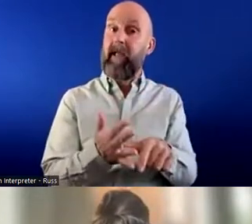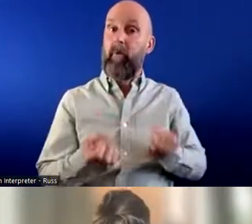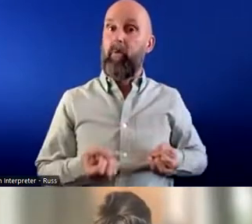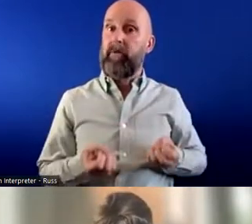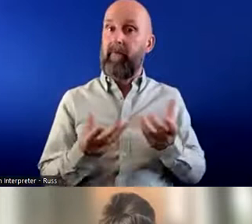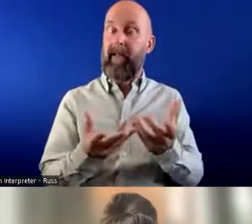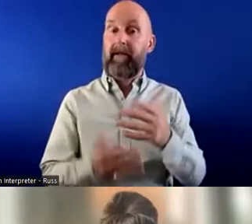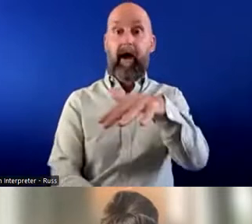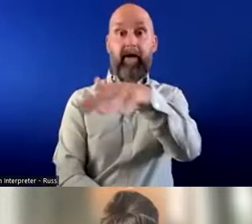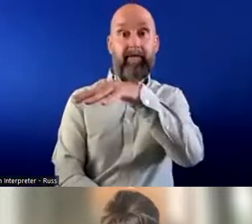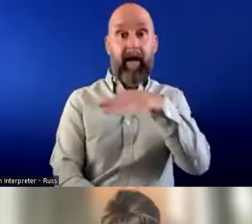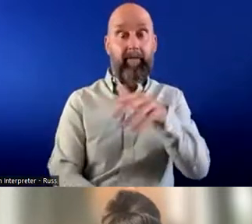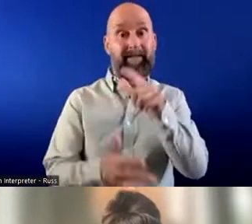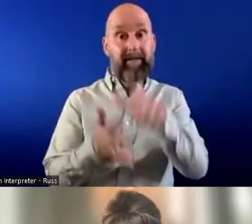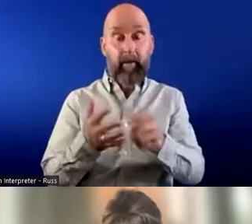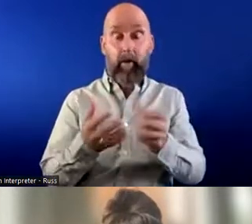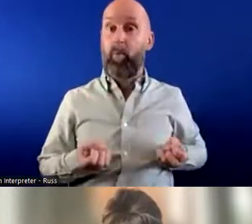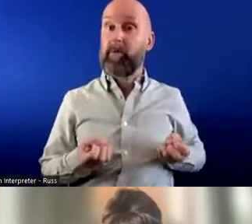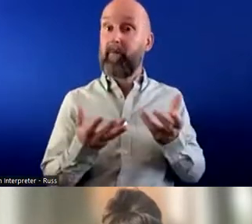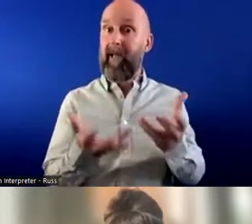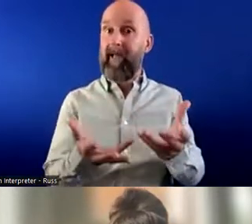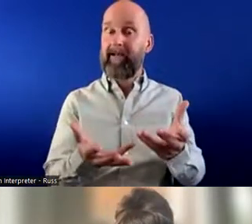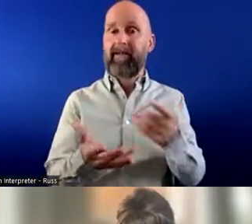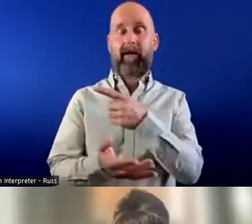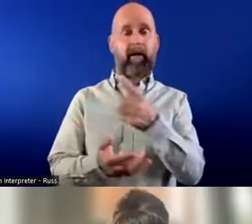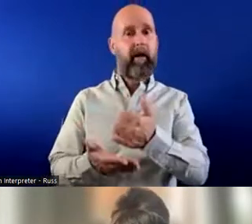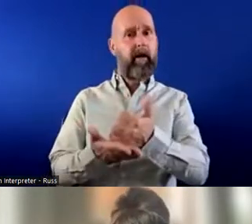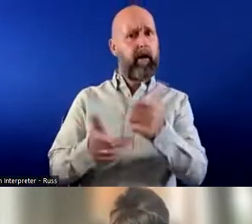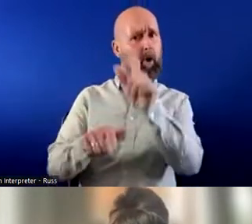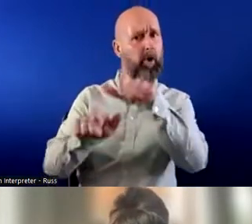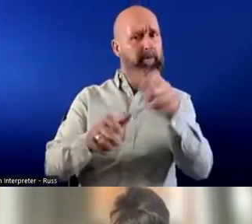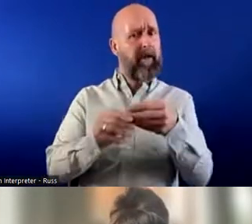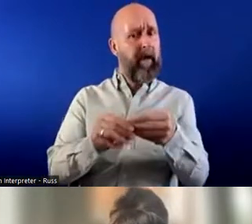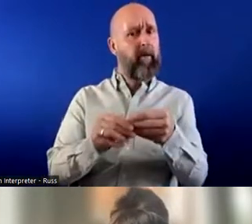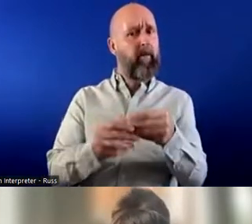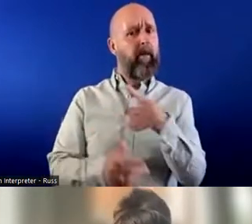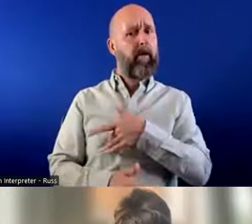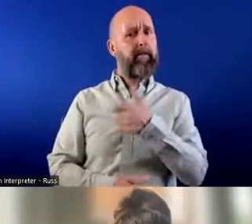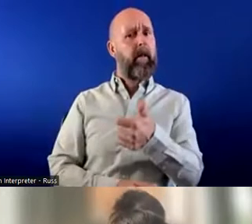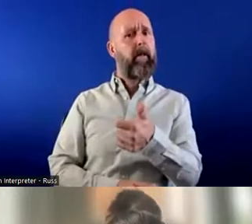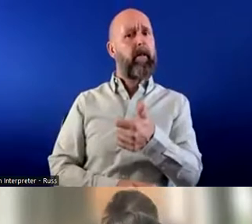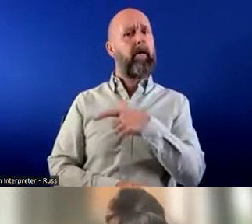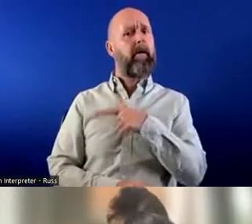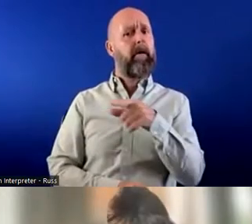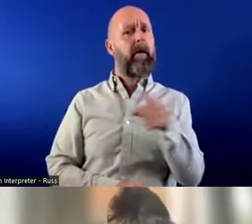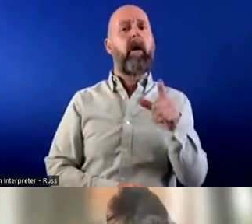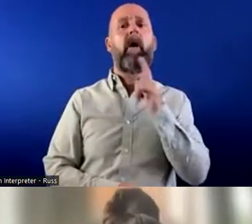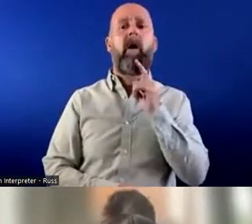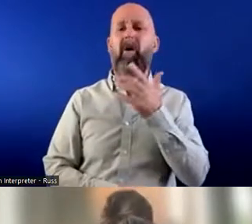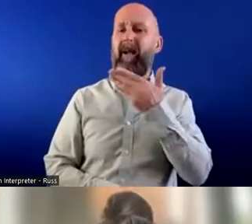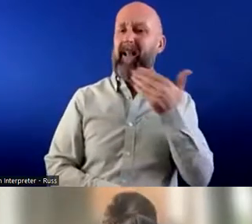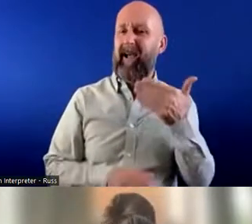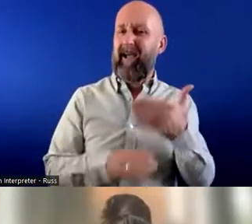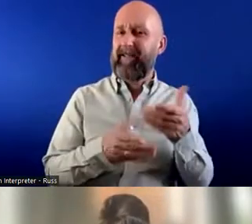families, and the value that they have as customers. And that changes that relationship from being something that would be nice to do,